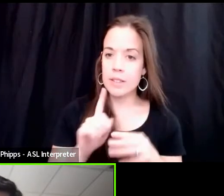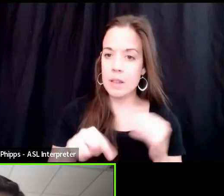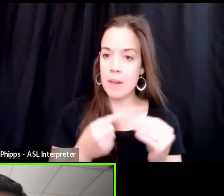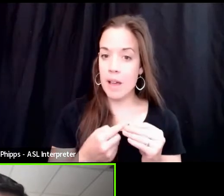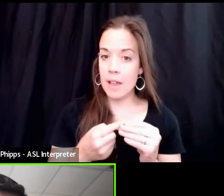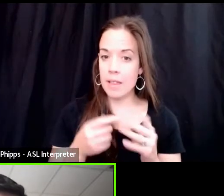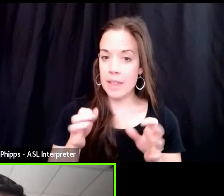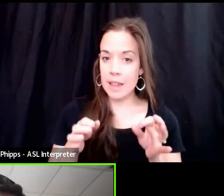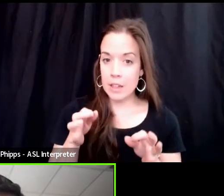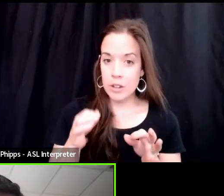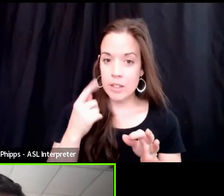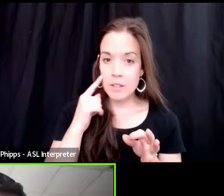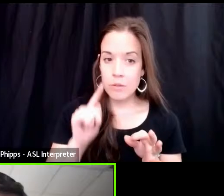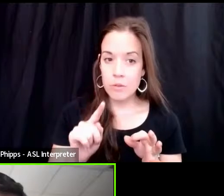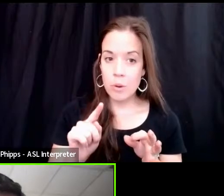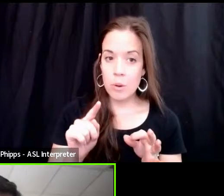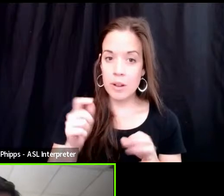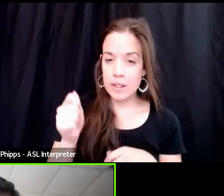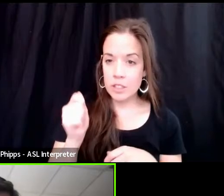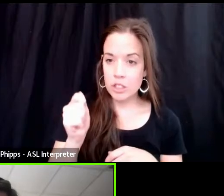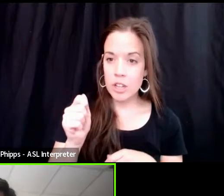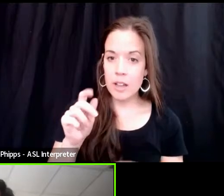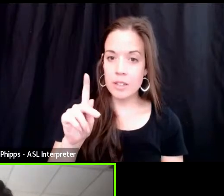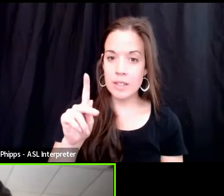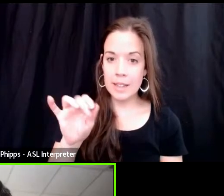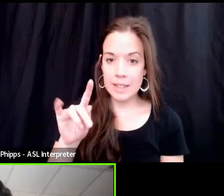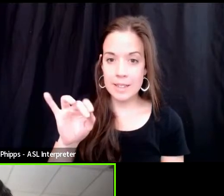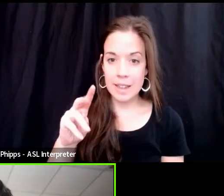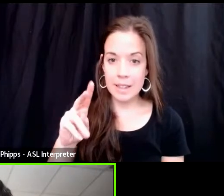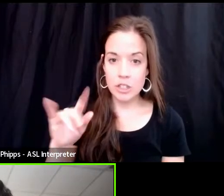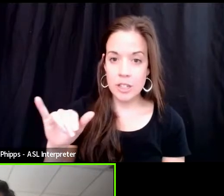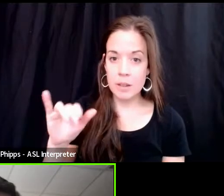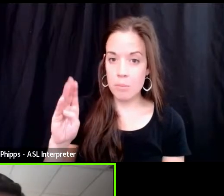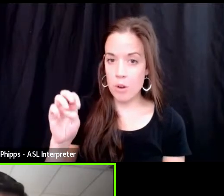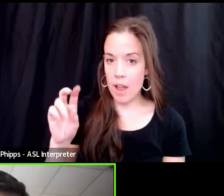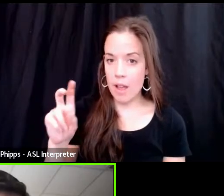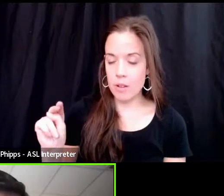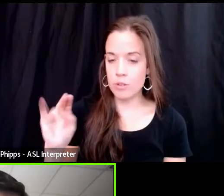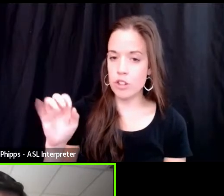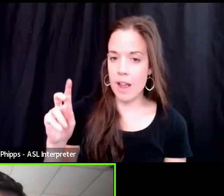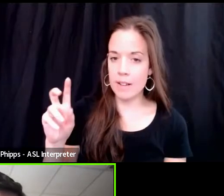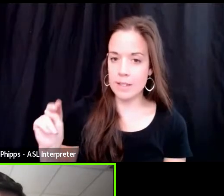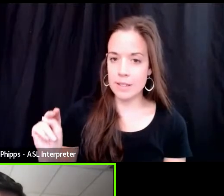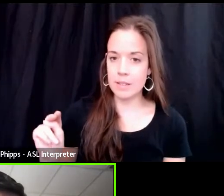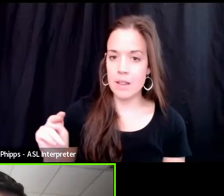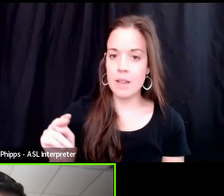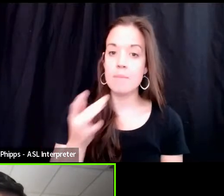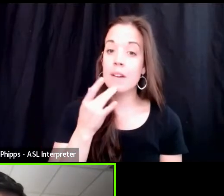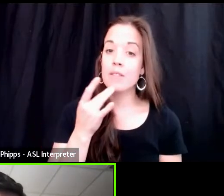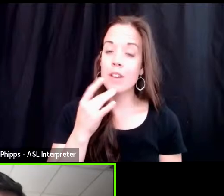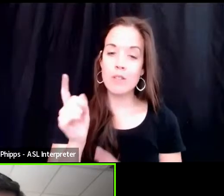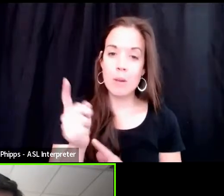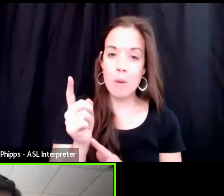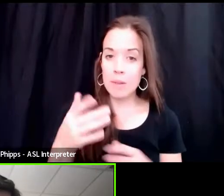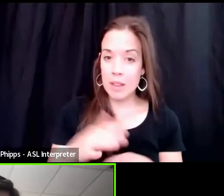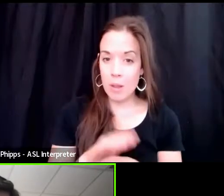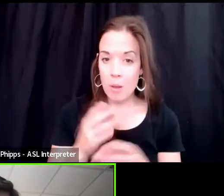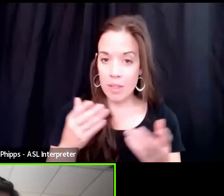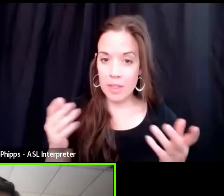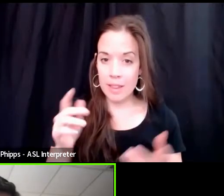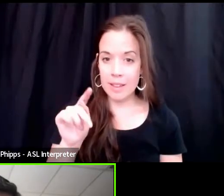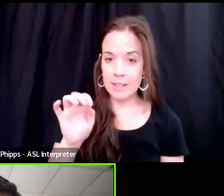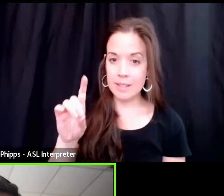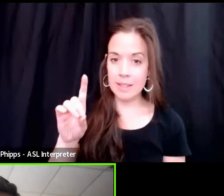for Judge Ketanji Brown Jackson. My favorite moment in the whole thing was when Ted Cruz